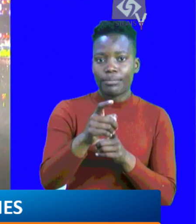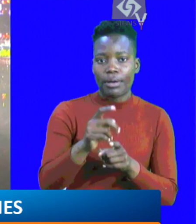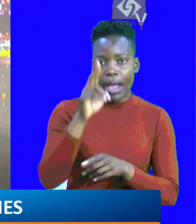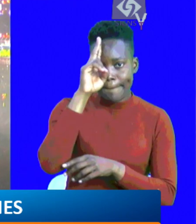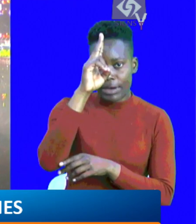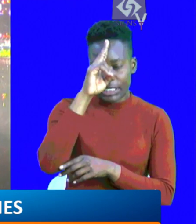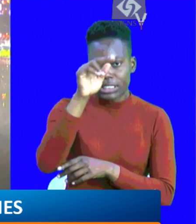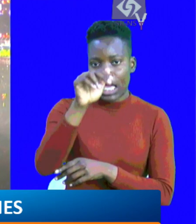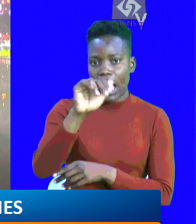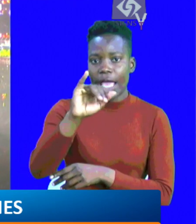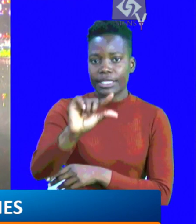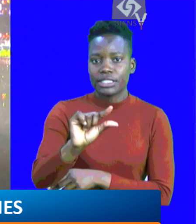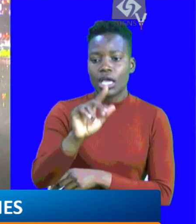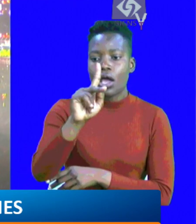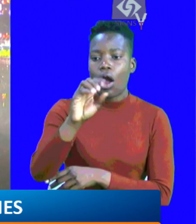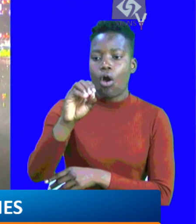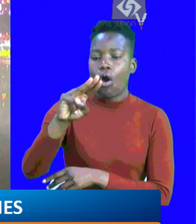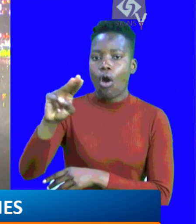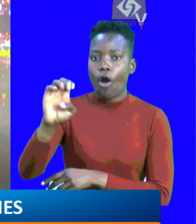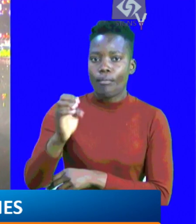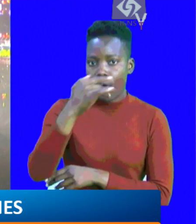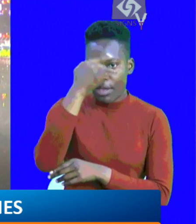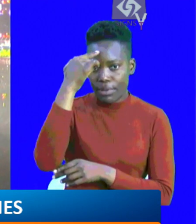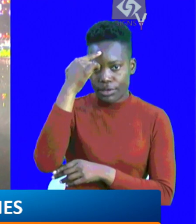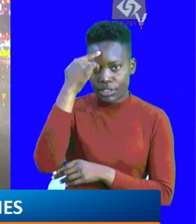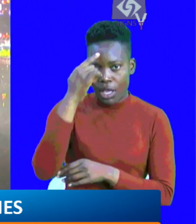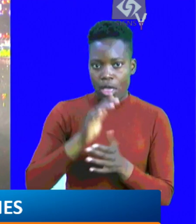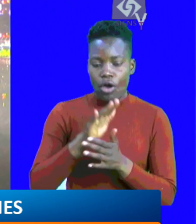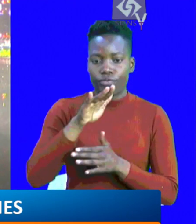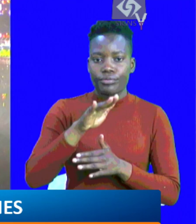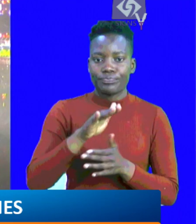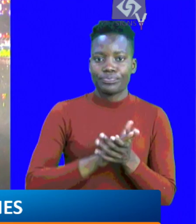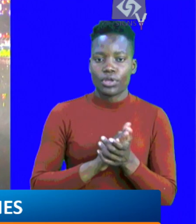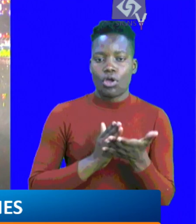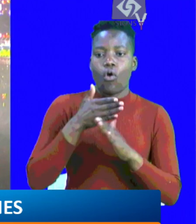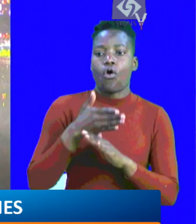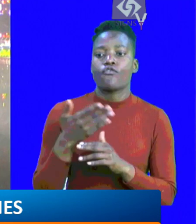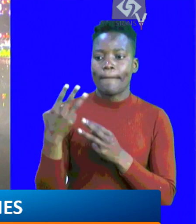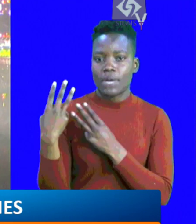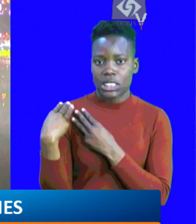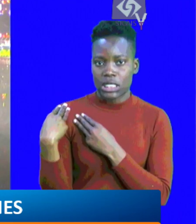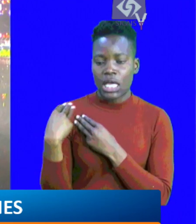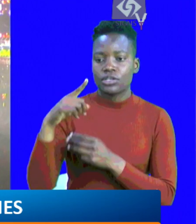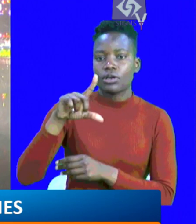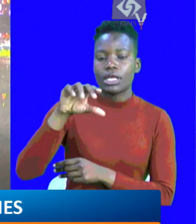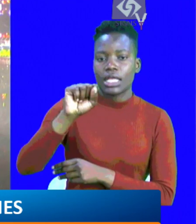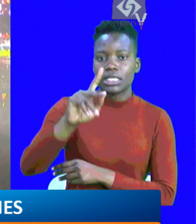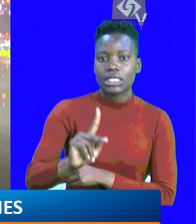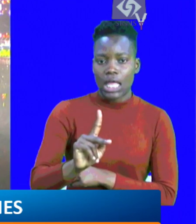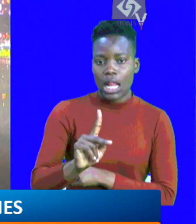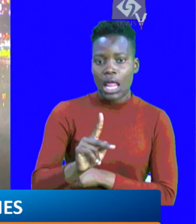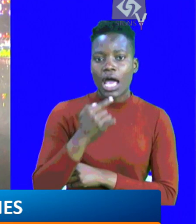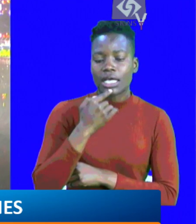that, to LSK accuses police IG Kome overstepping his mandate.